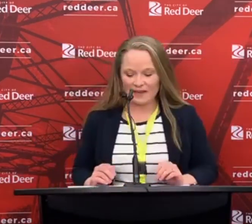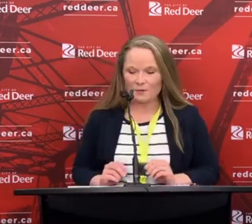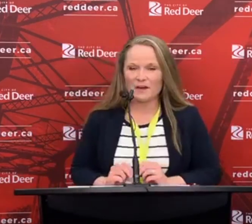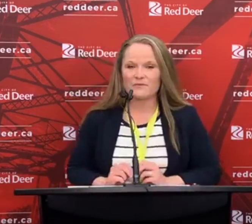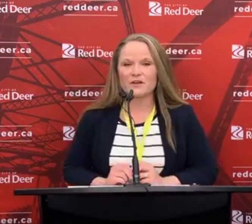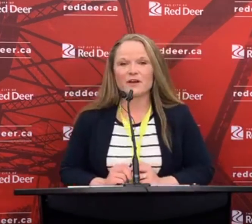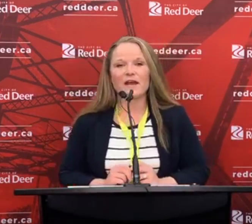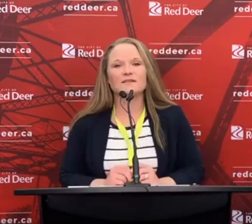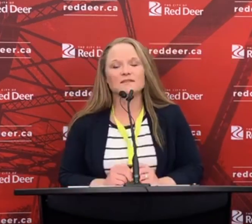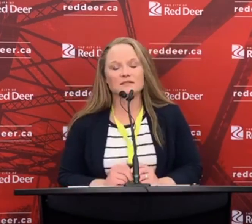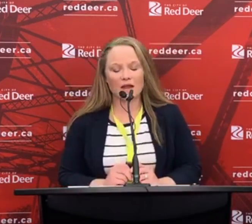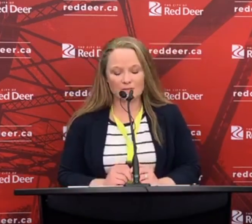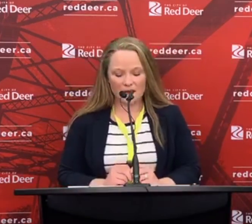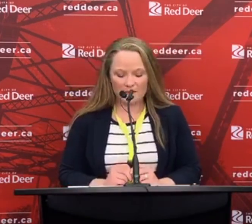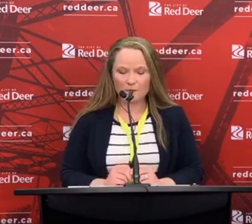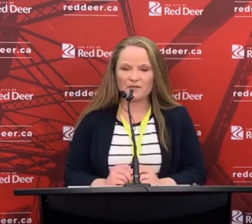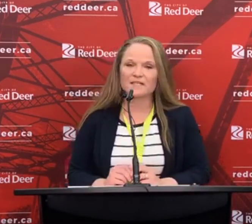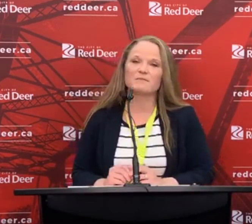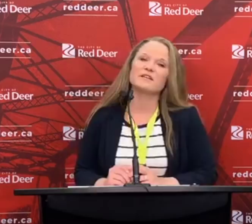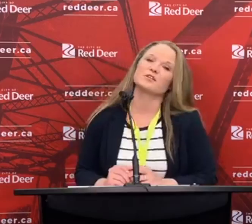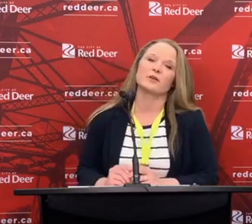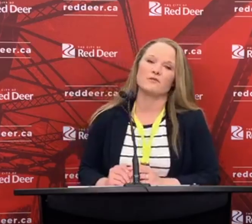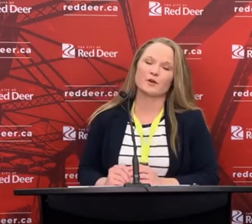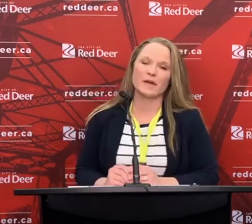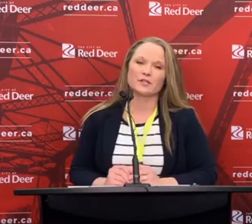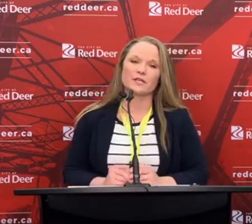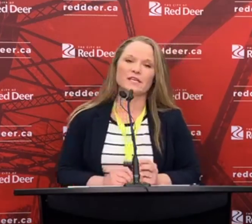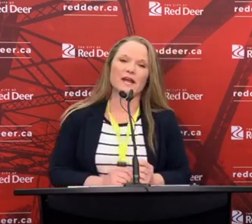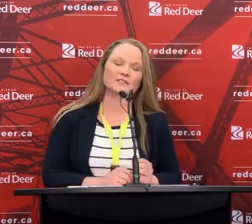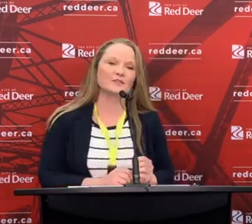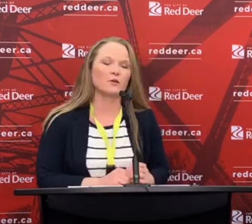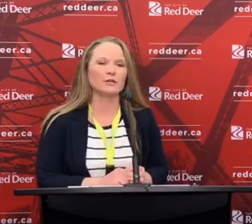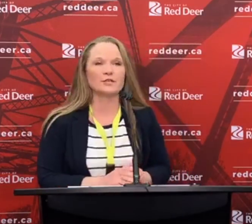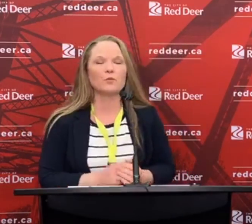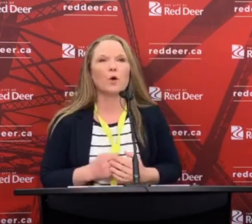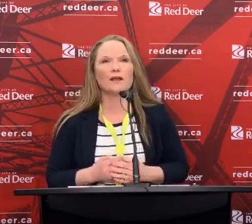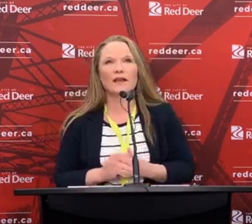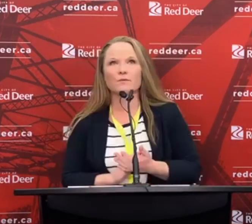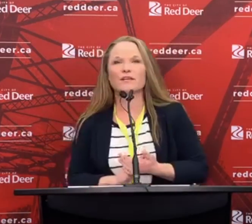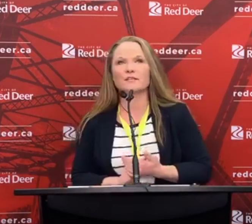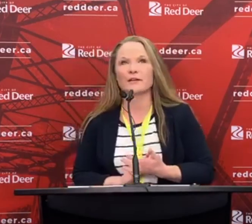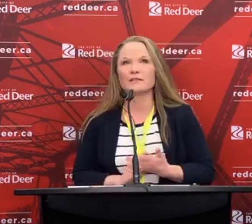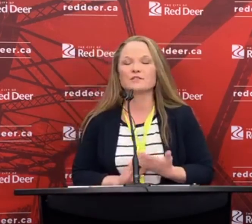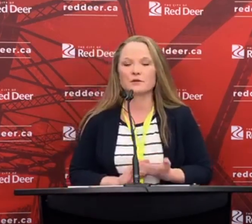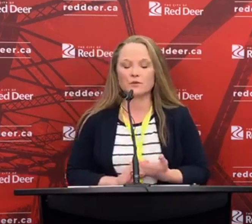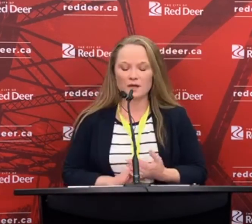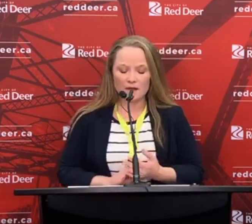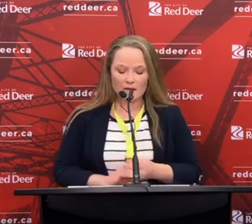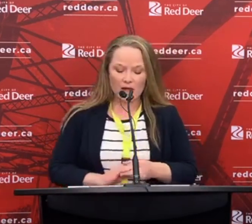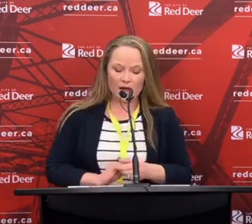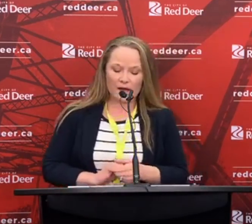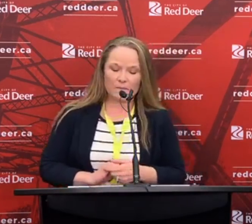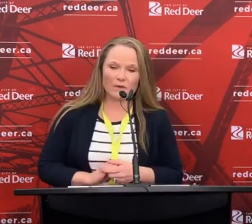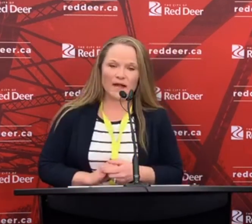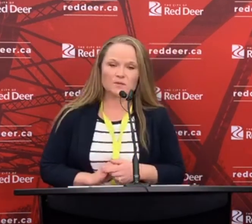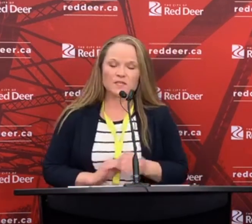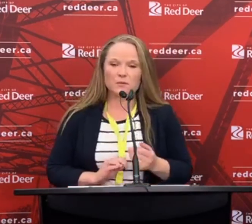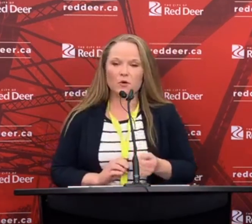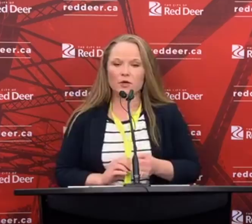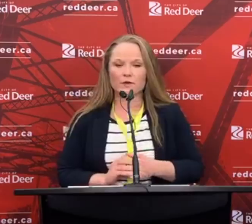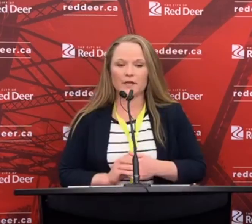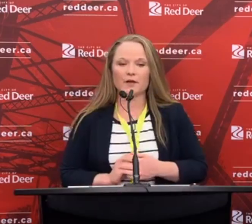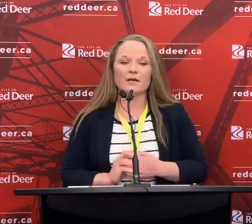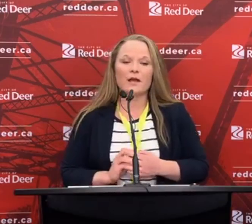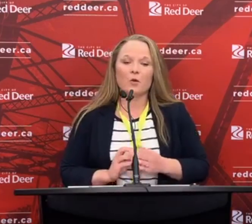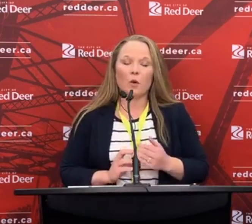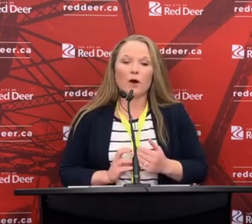Thank you, Mayor Beer, and I'm happy to provide some additional information to answer the question, what can Red Deerians do? As we